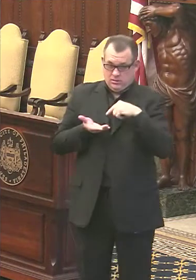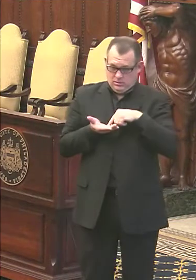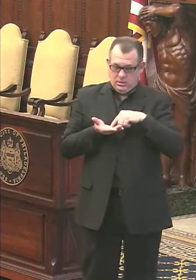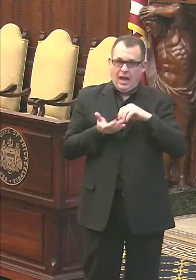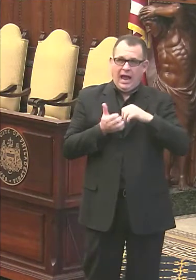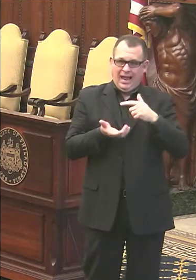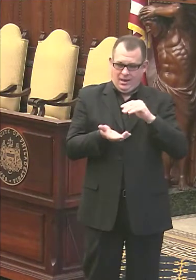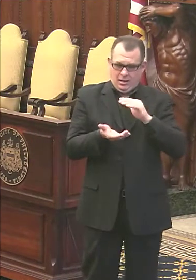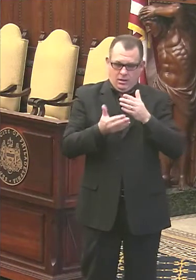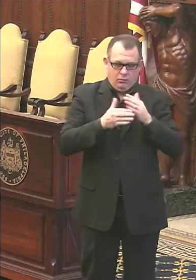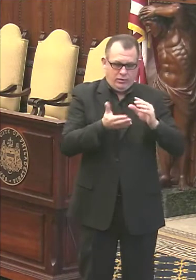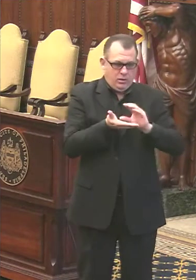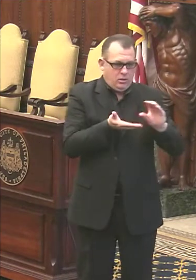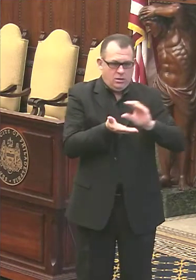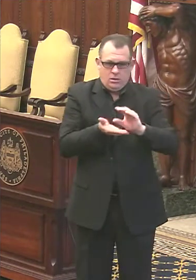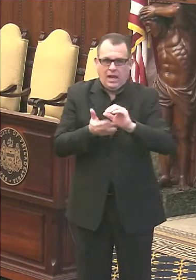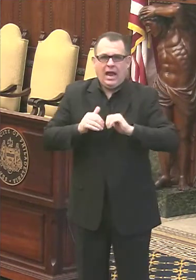structure?